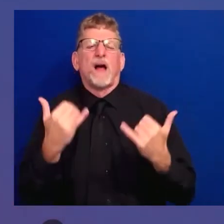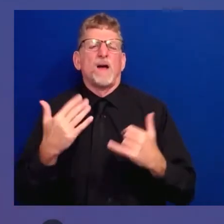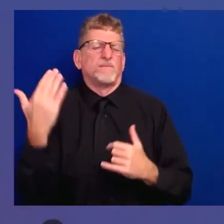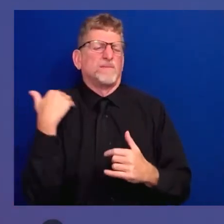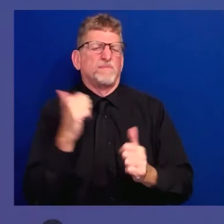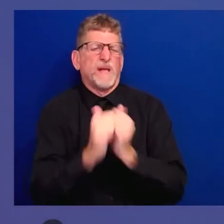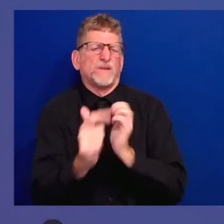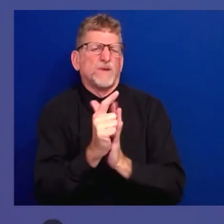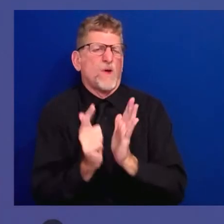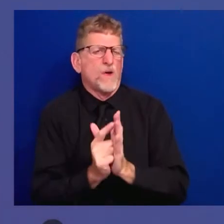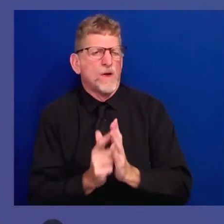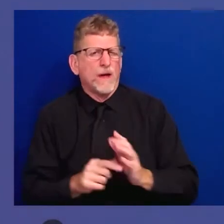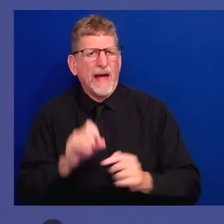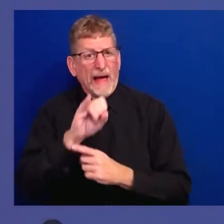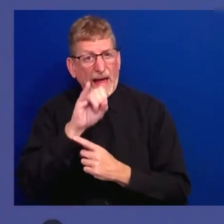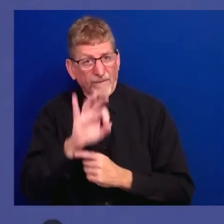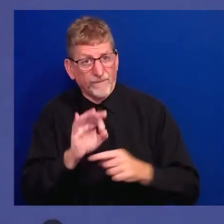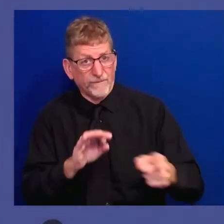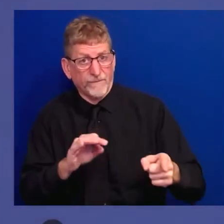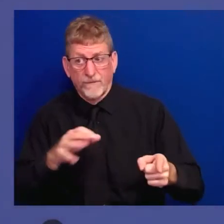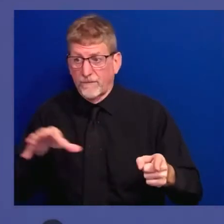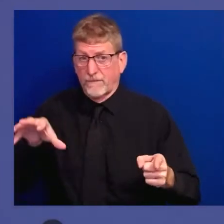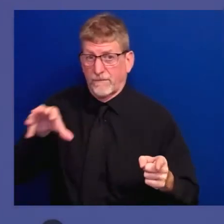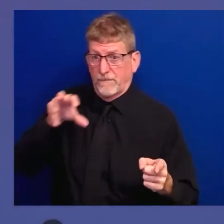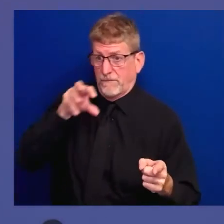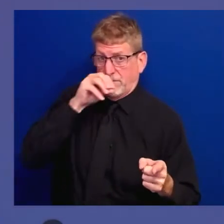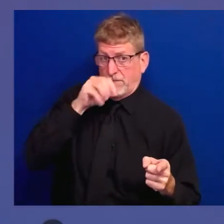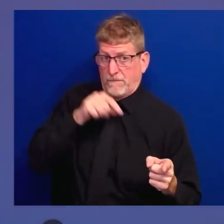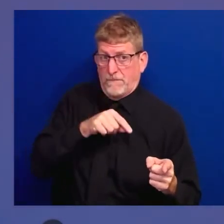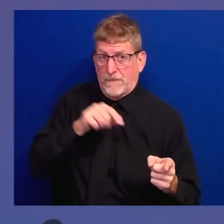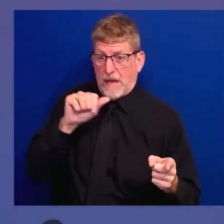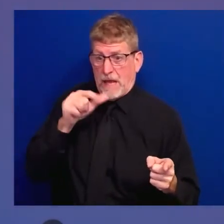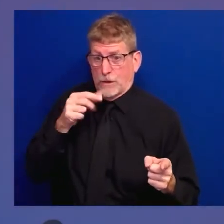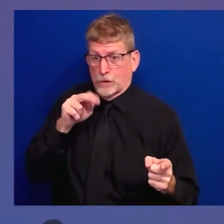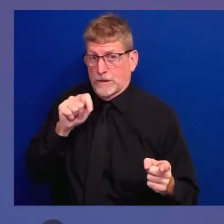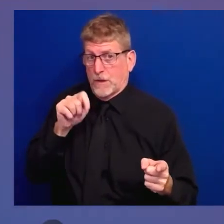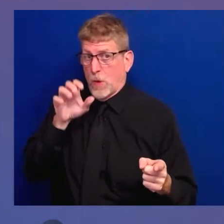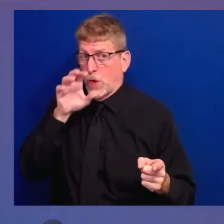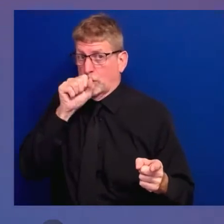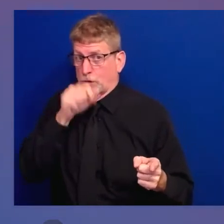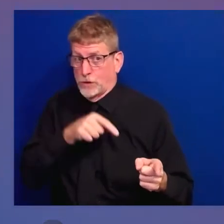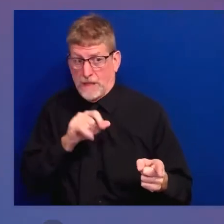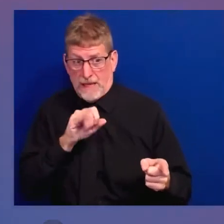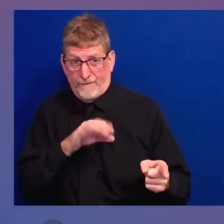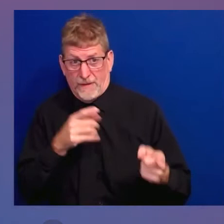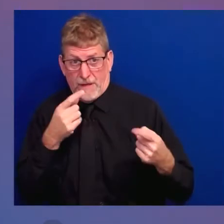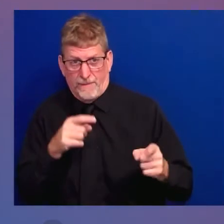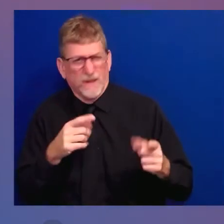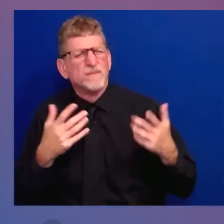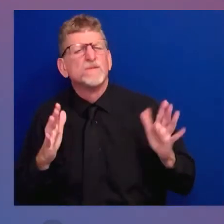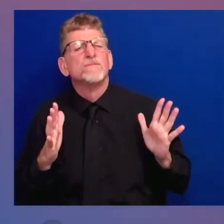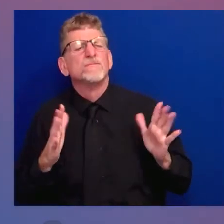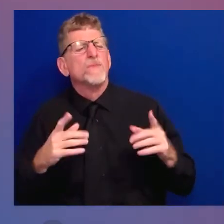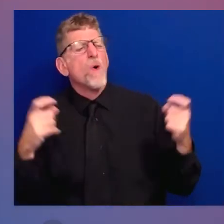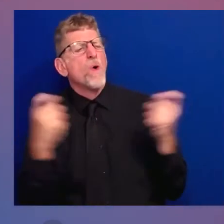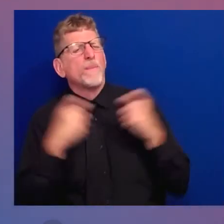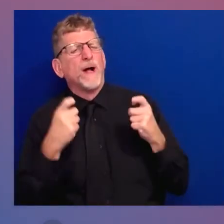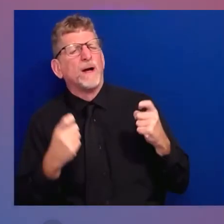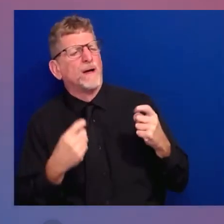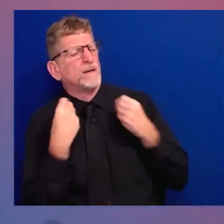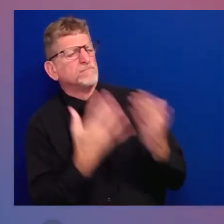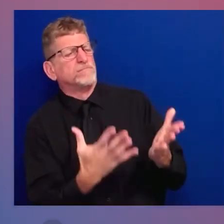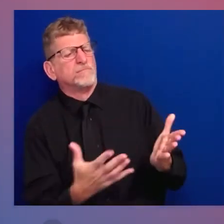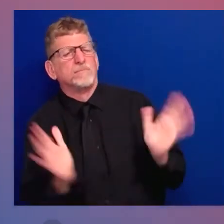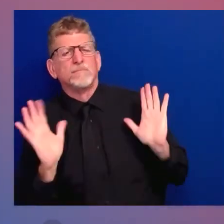you, it was presumed that the illness you had was the consequence of that. And I were even slower to connect the dots of what's